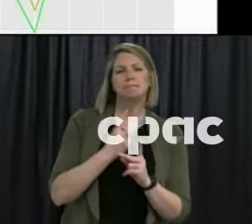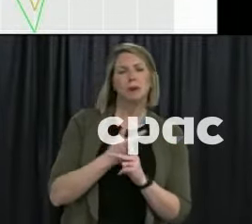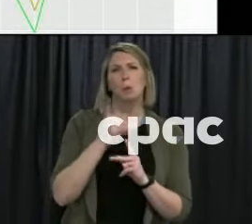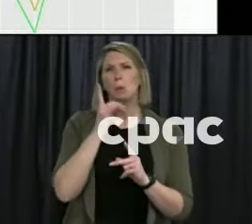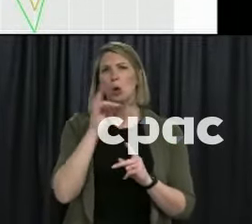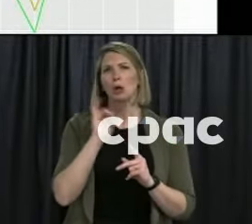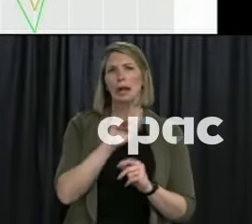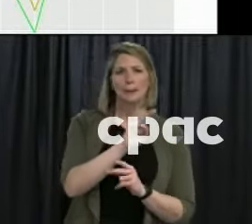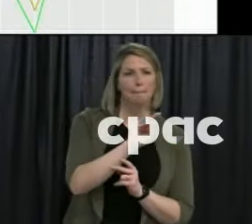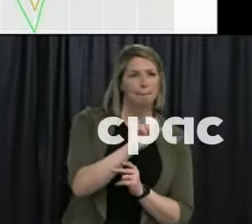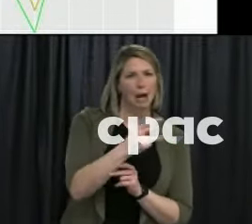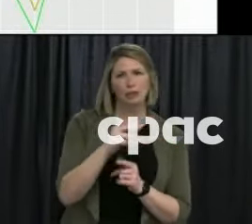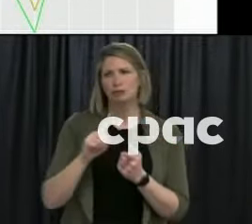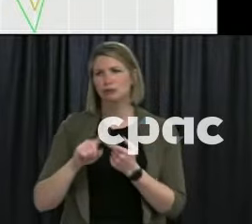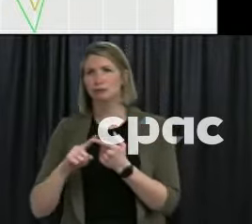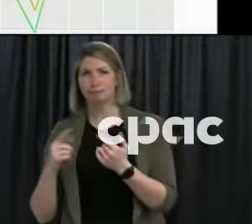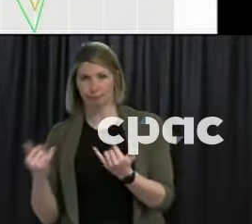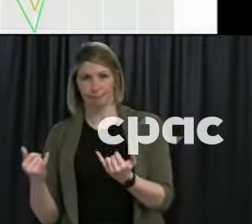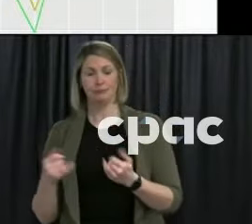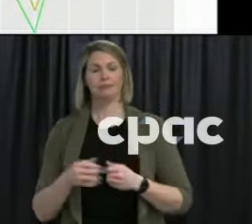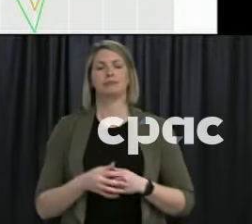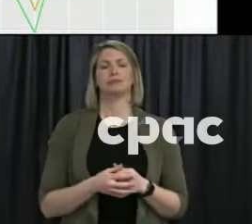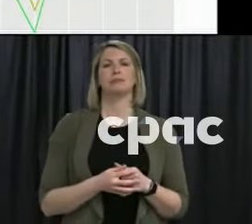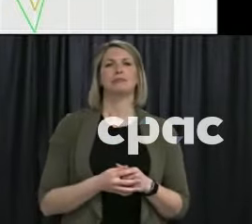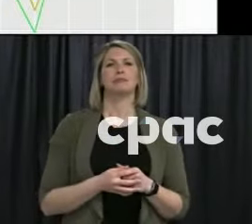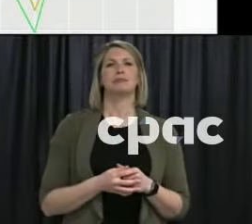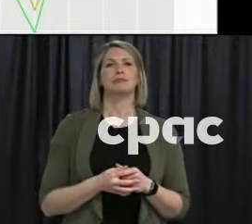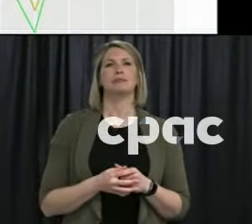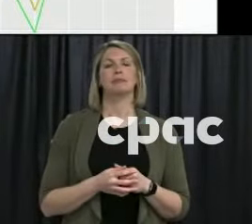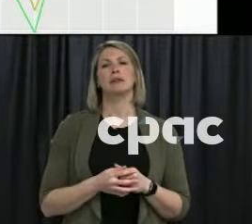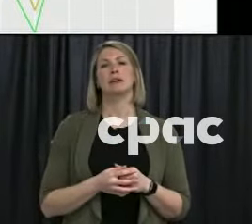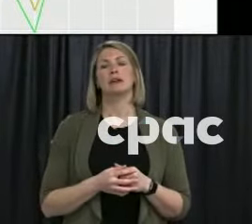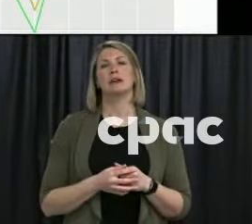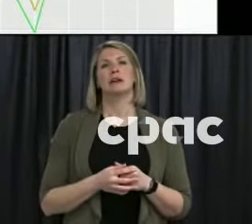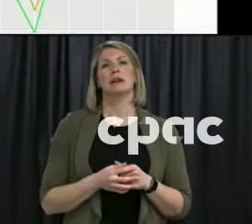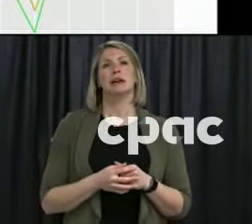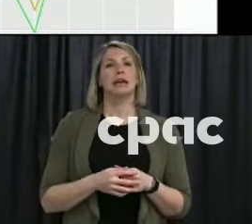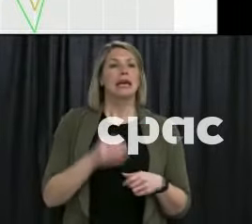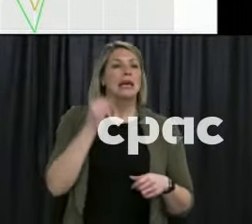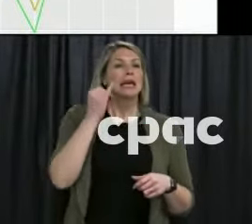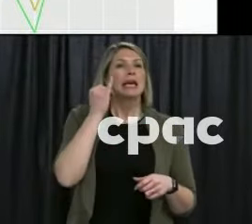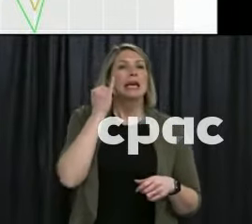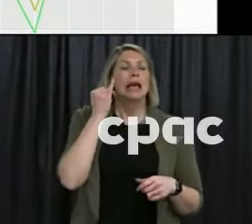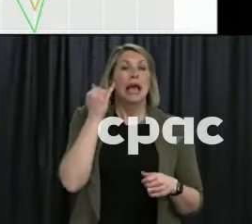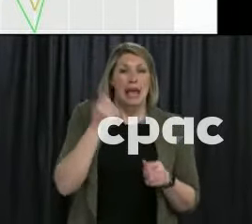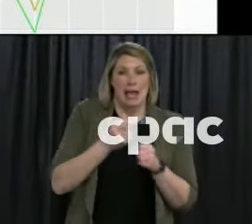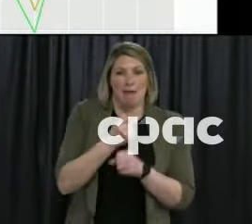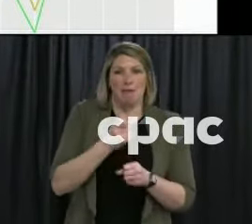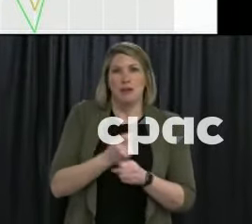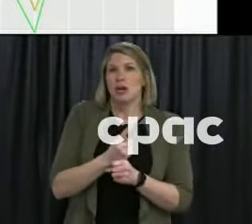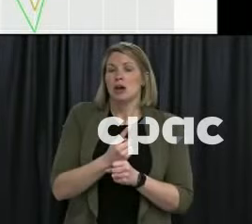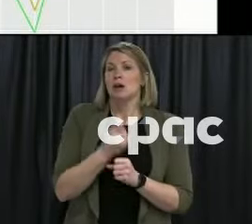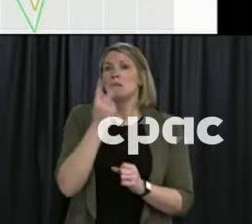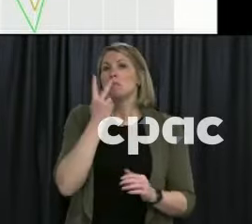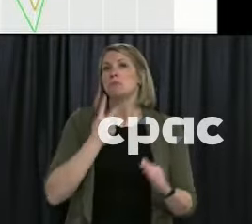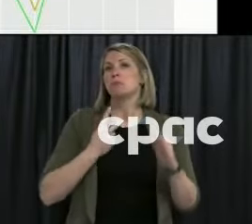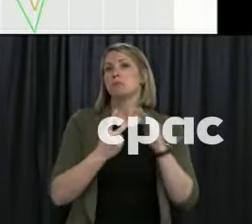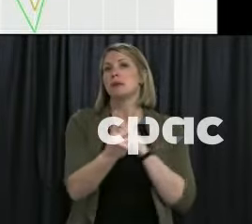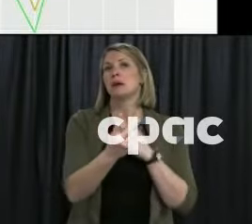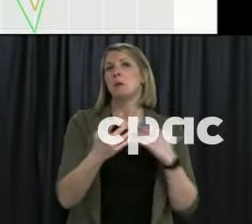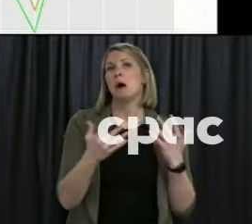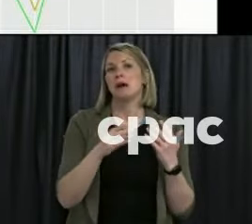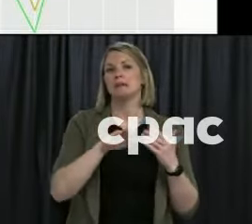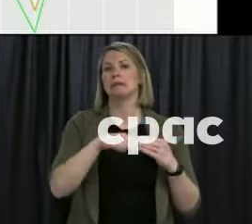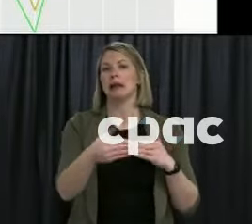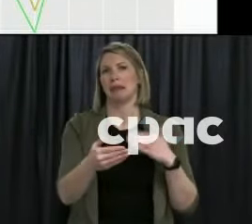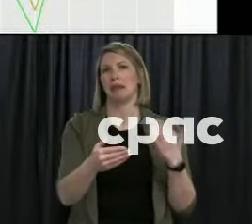So the first thing to realize when you're trying to predict how many people would pass away in a given year is to look back at the trends. So